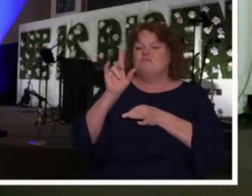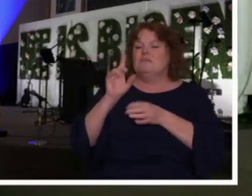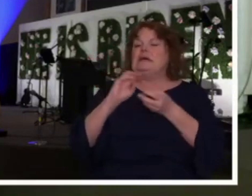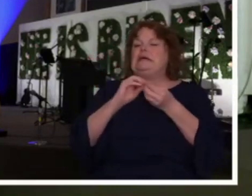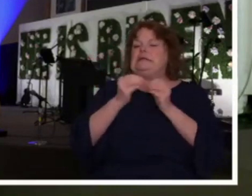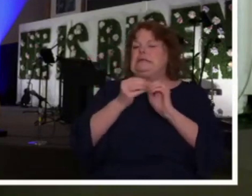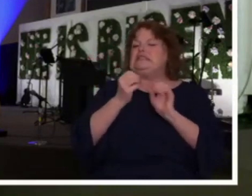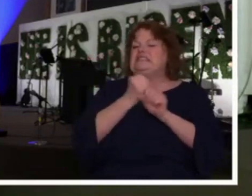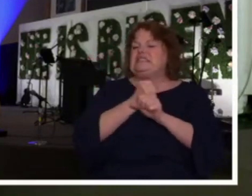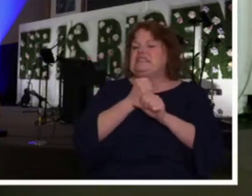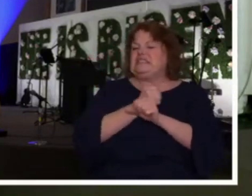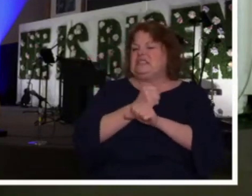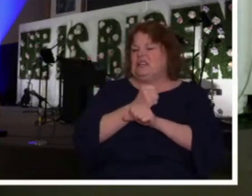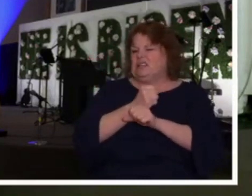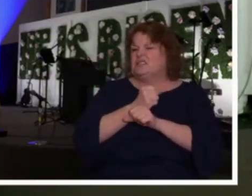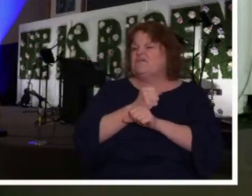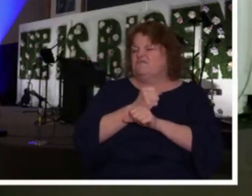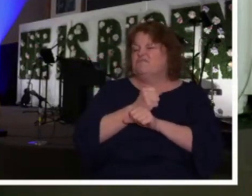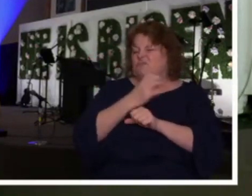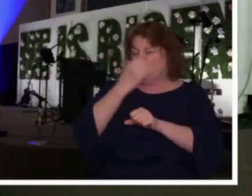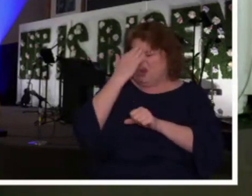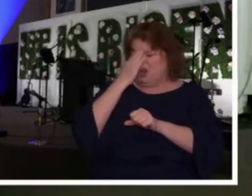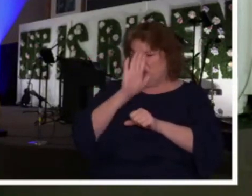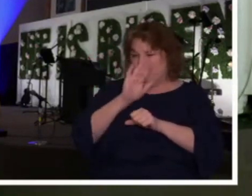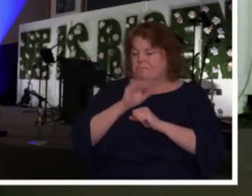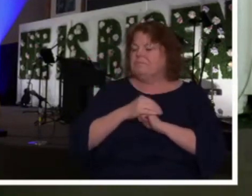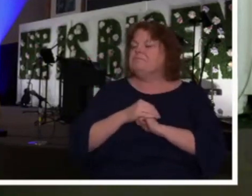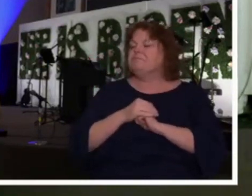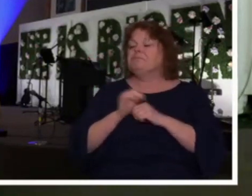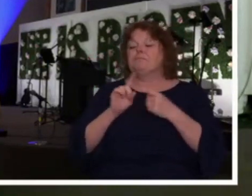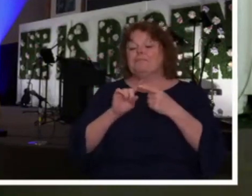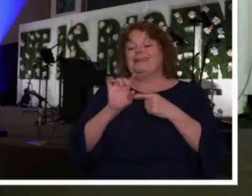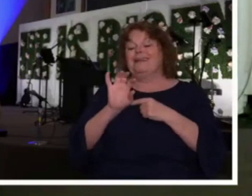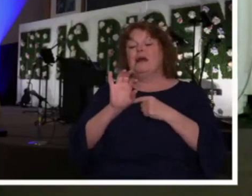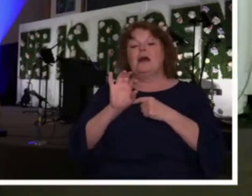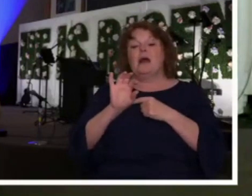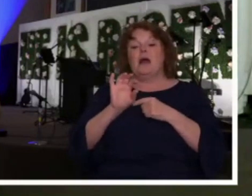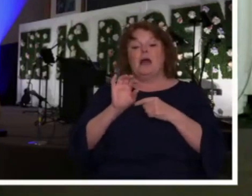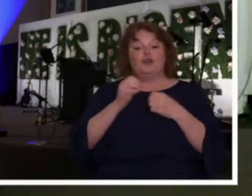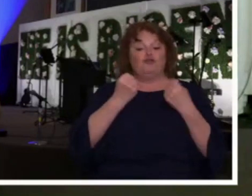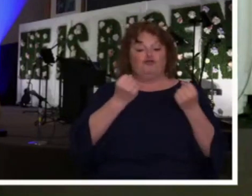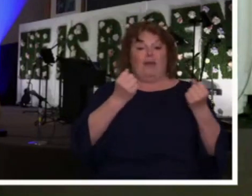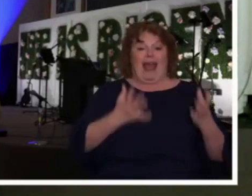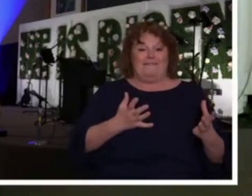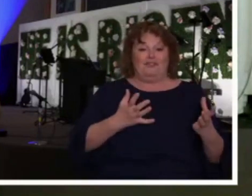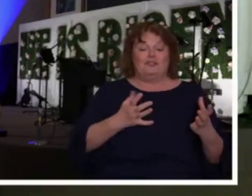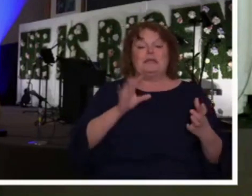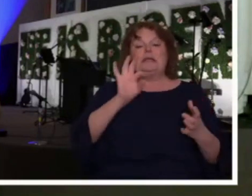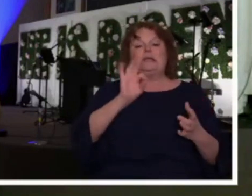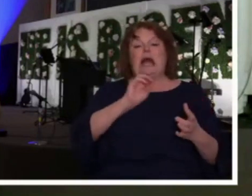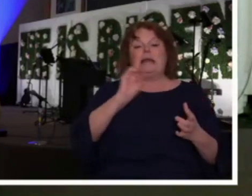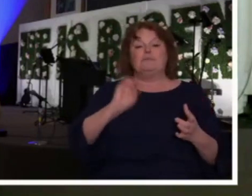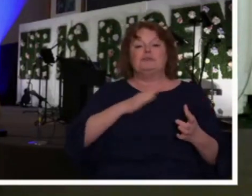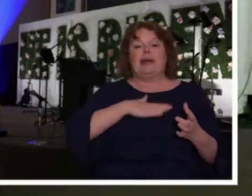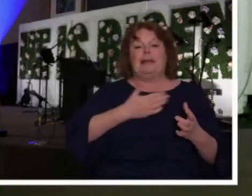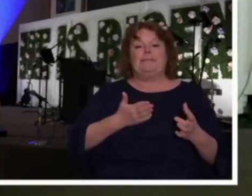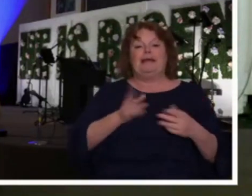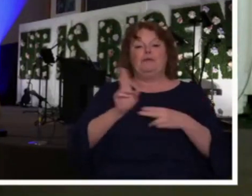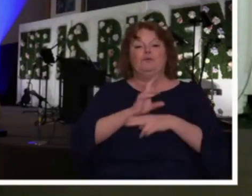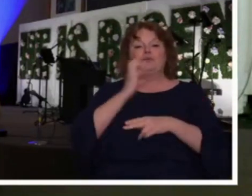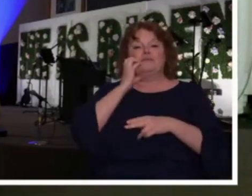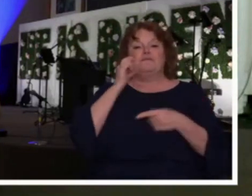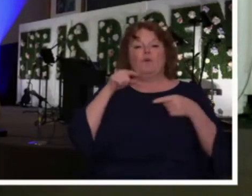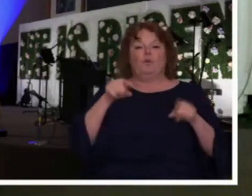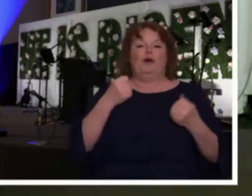that I thought you might be interested in in 2024. Ninety percent of drivers admit to using their mobile phones while driving.